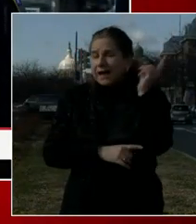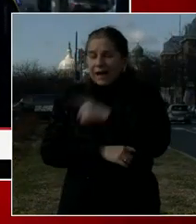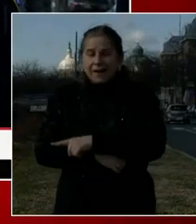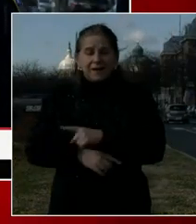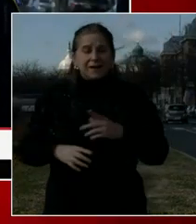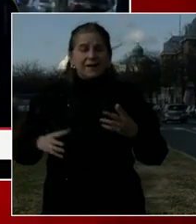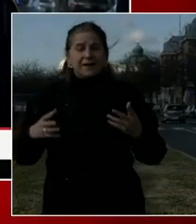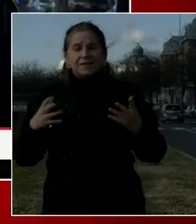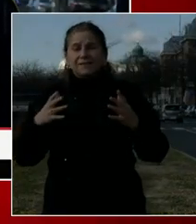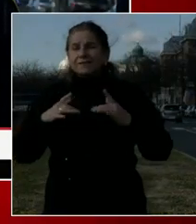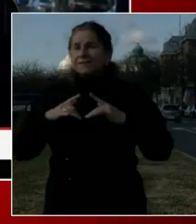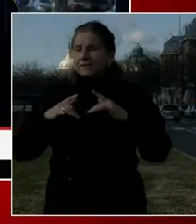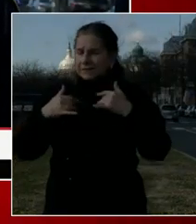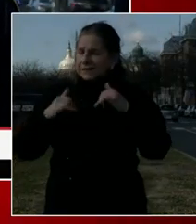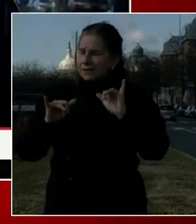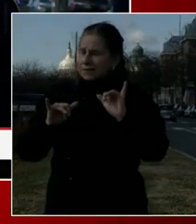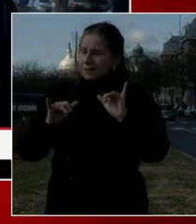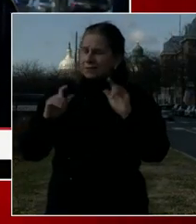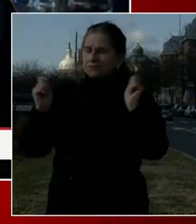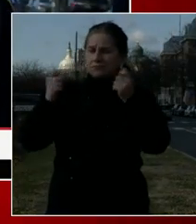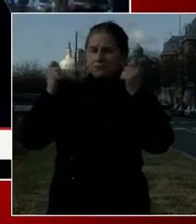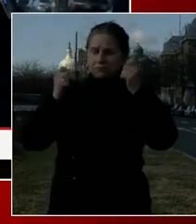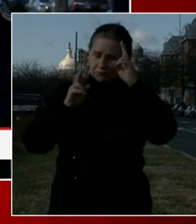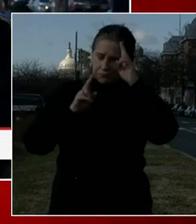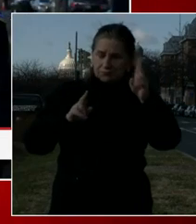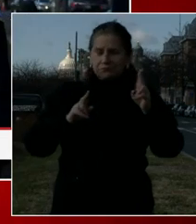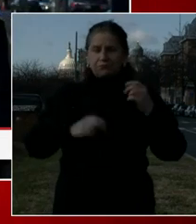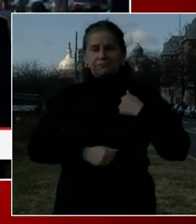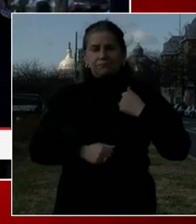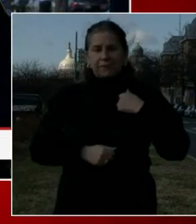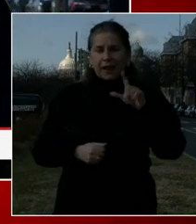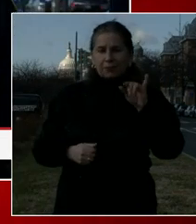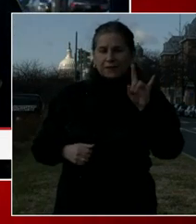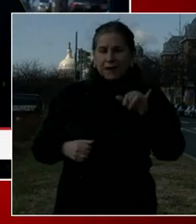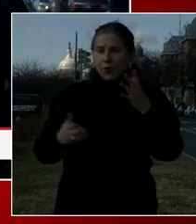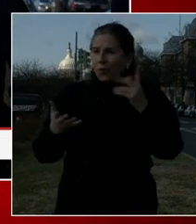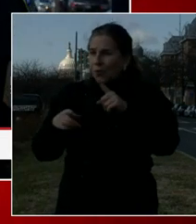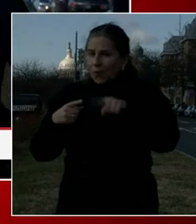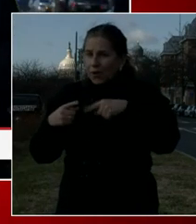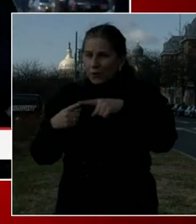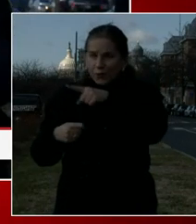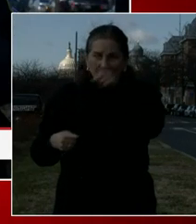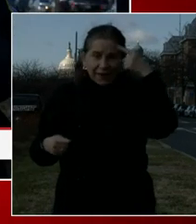but still celebrations of our new administration. What do you think about that idea?